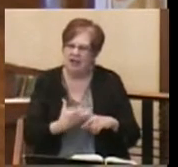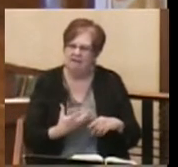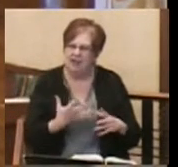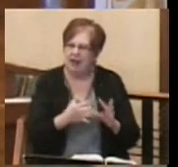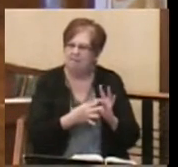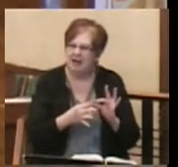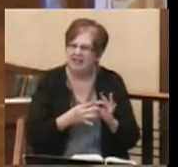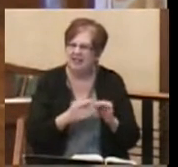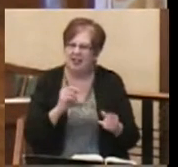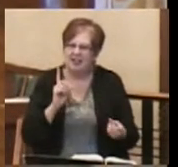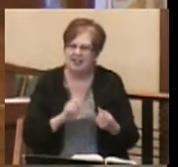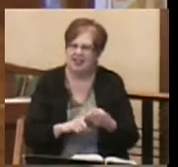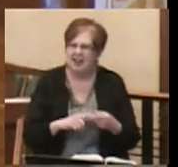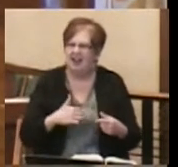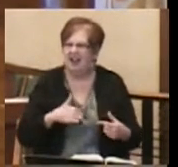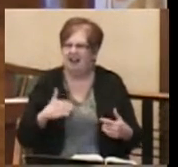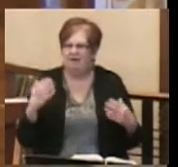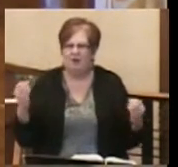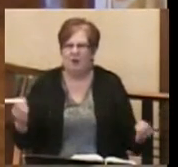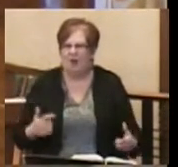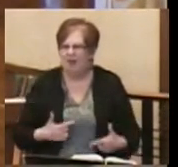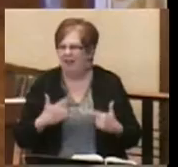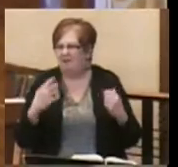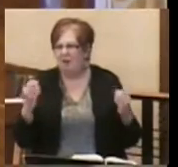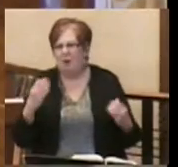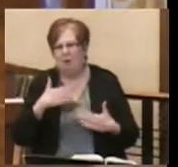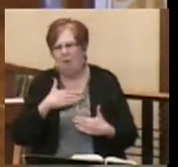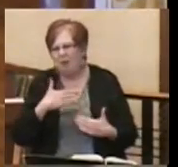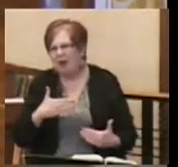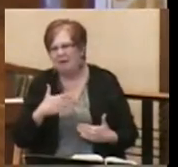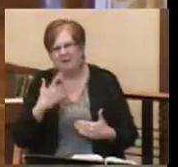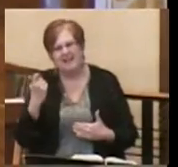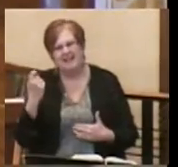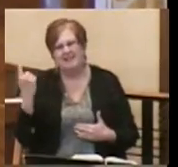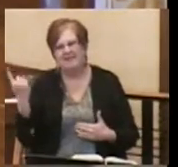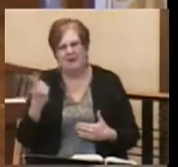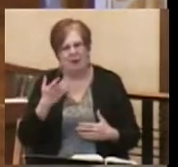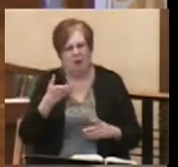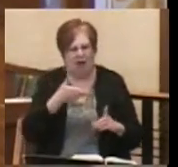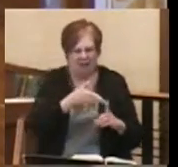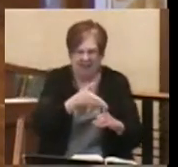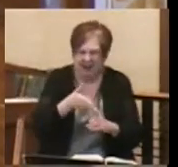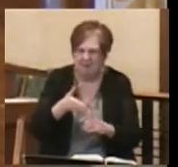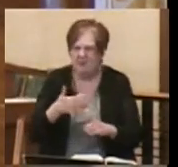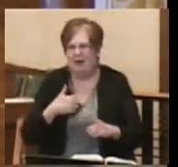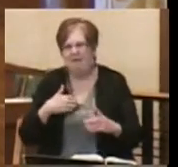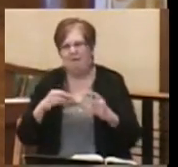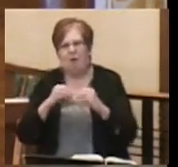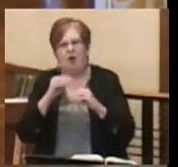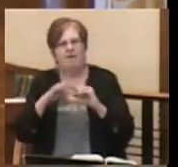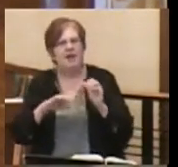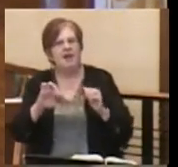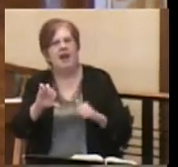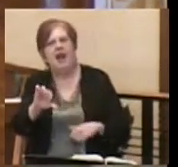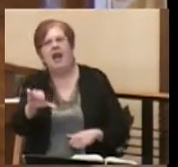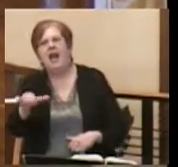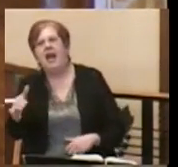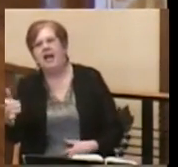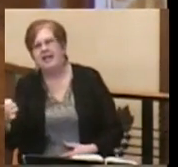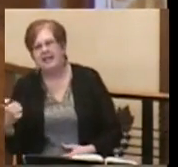until I lack life or breath. Because if there's something I want them to have more than anything else,